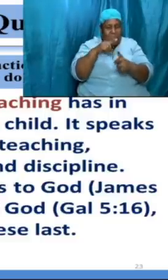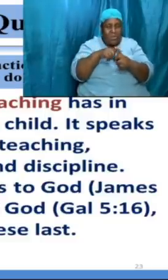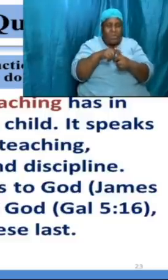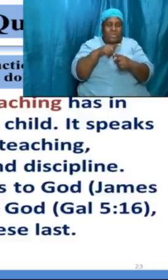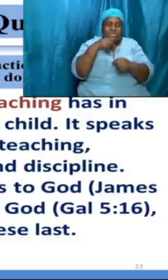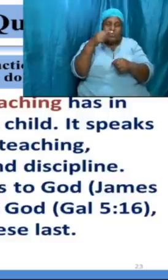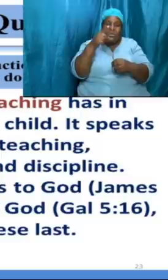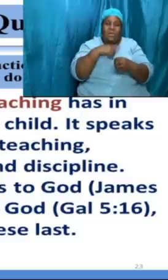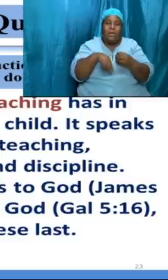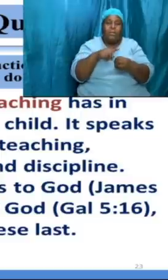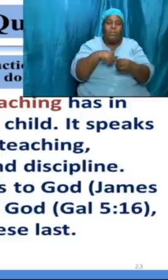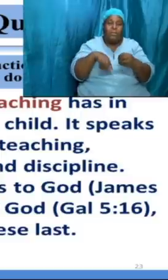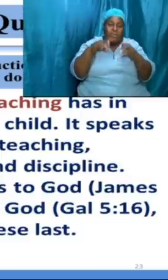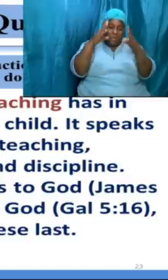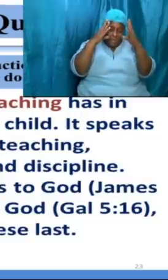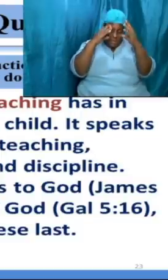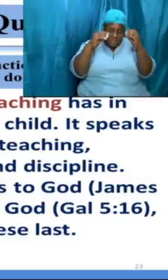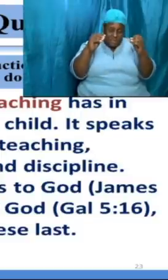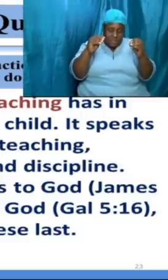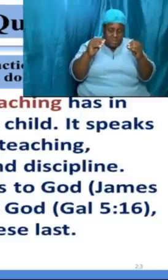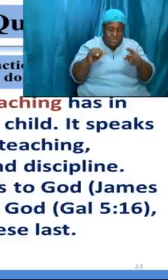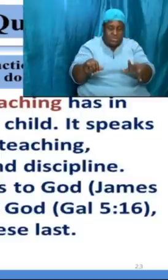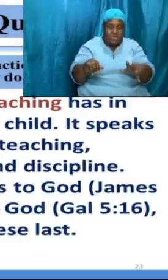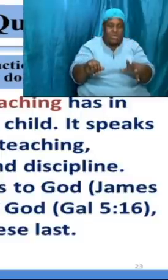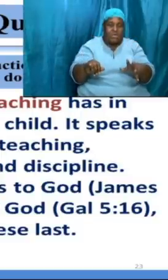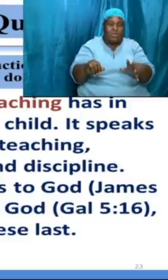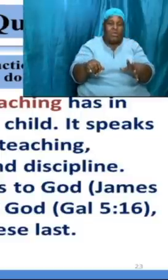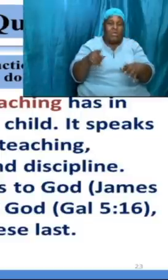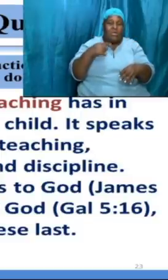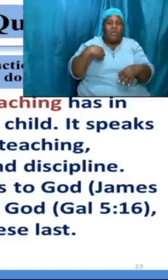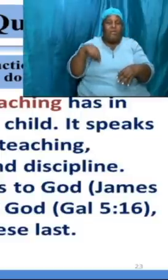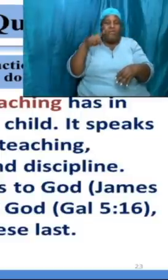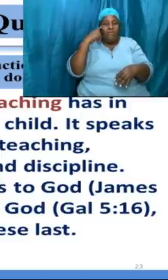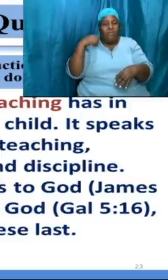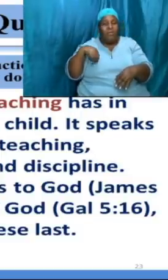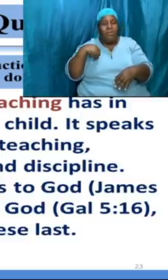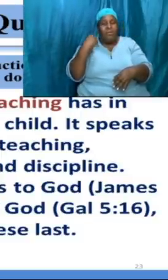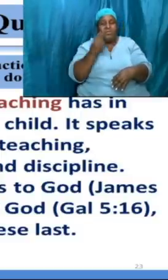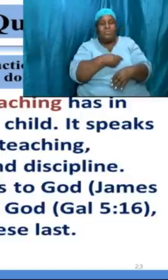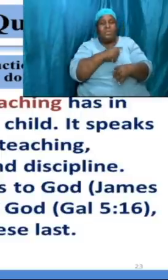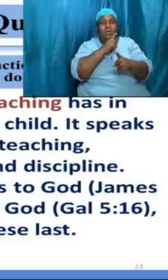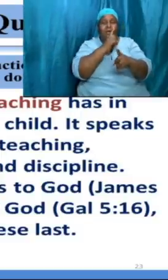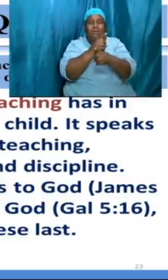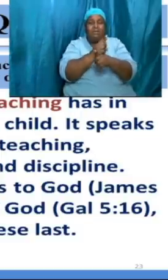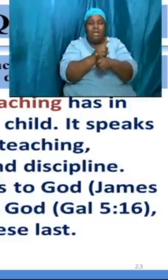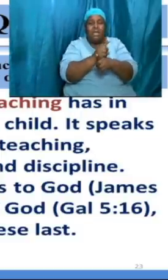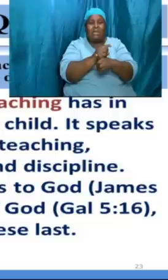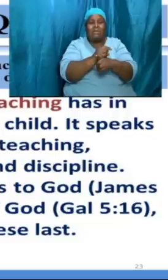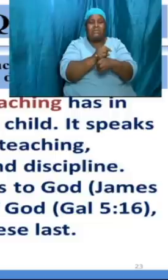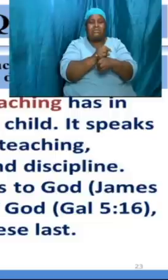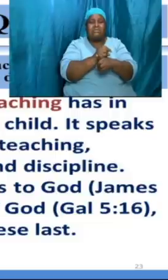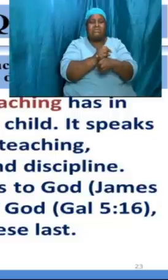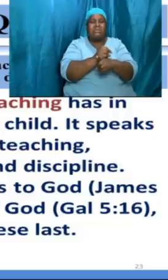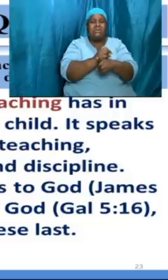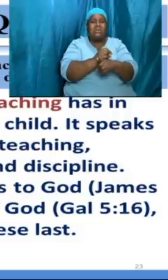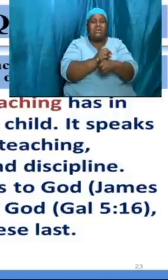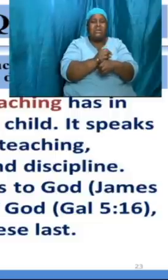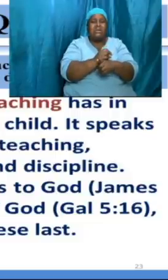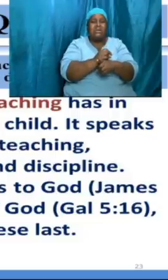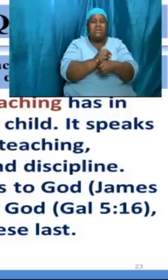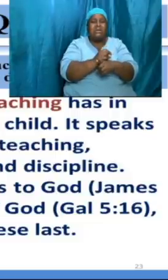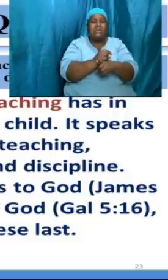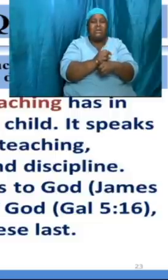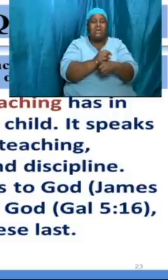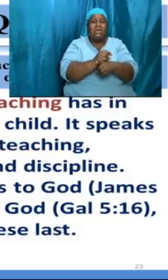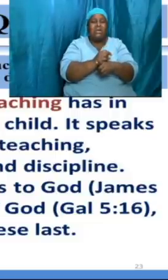us to be encouraged for us to correct people for us to discipline people and for us to be